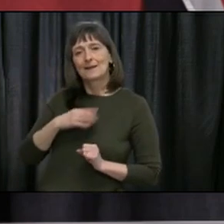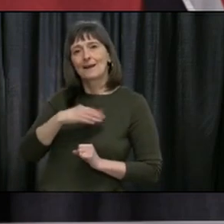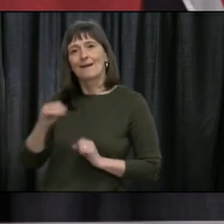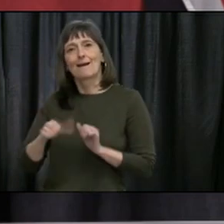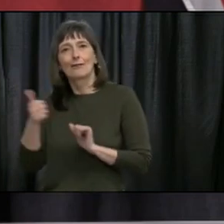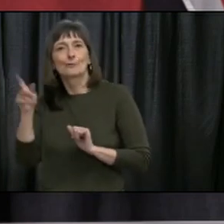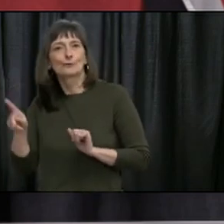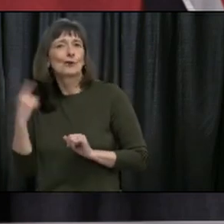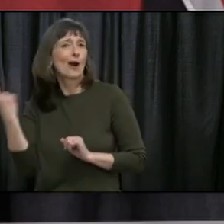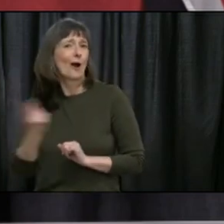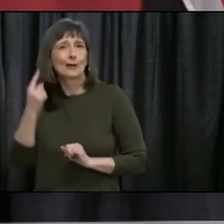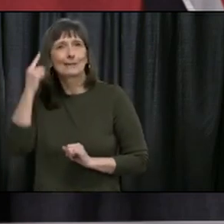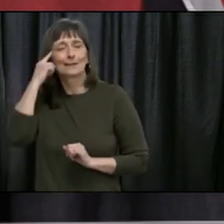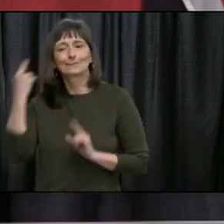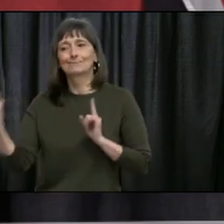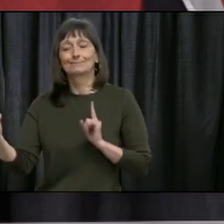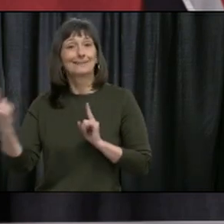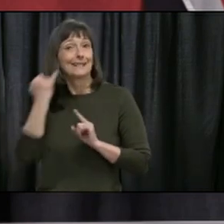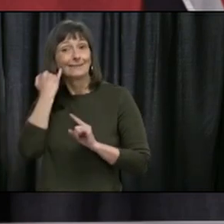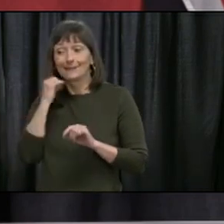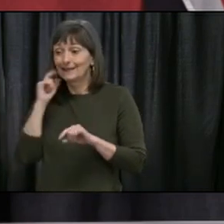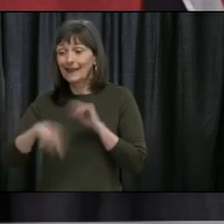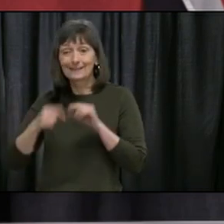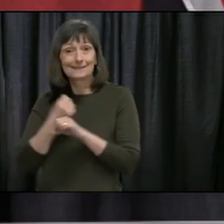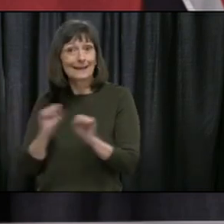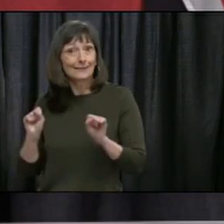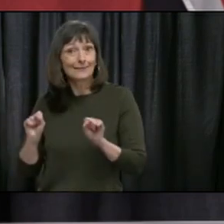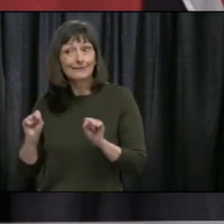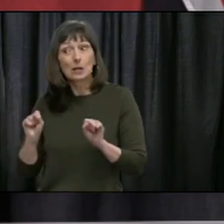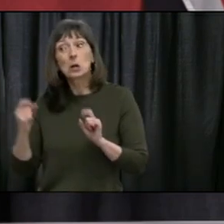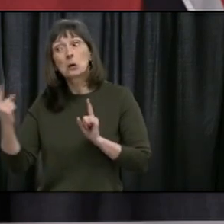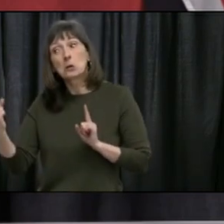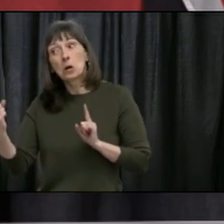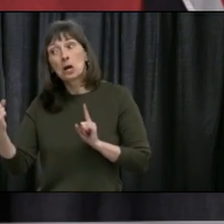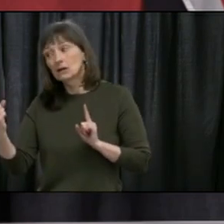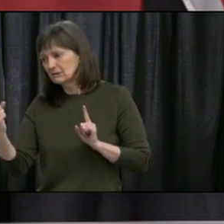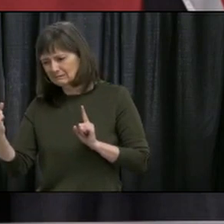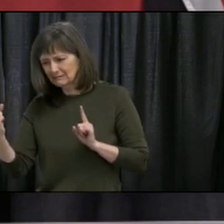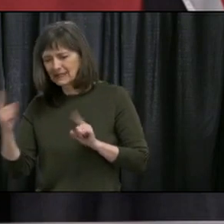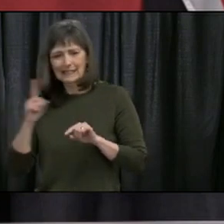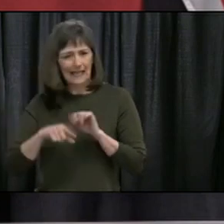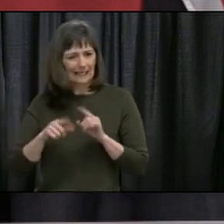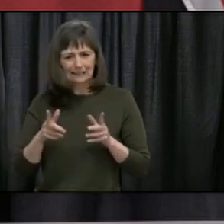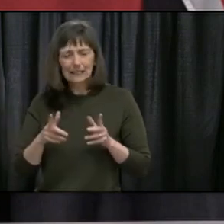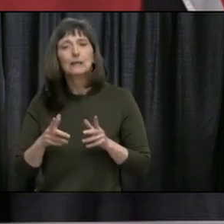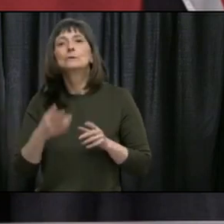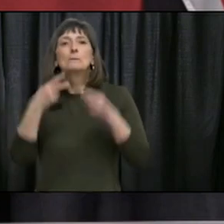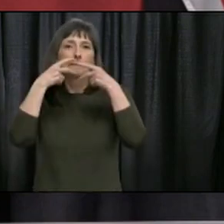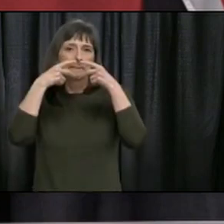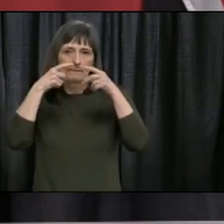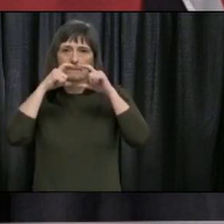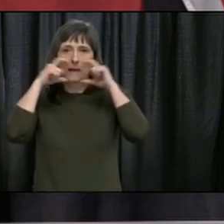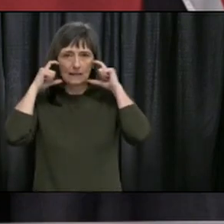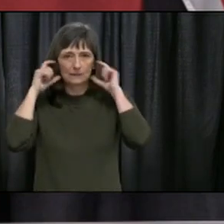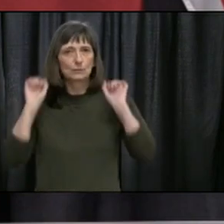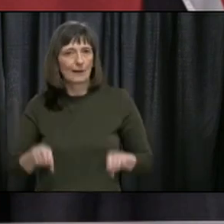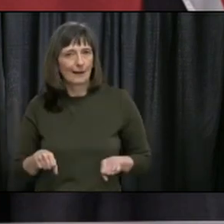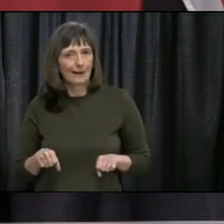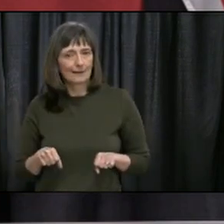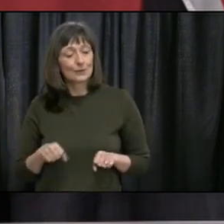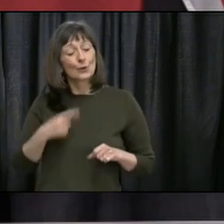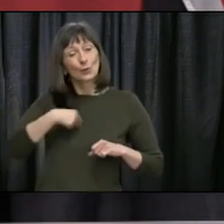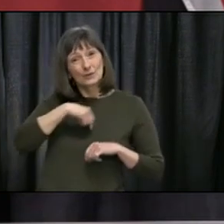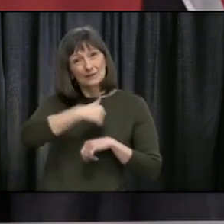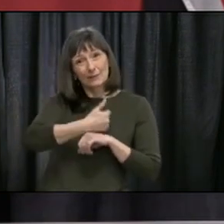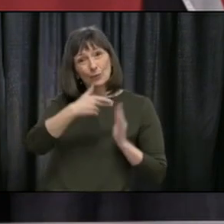physical distancing cannot be practiced safely, well, you just wear a mask. And so we put the rules in place and, you know,